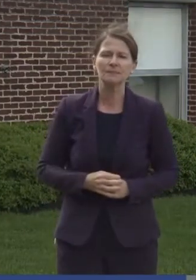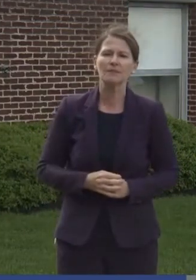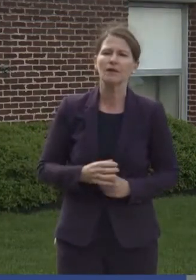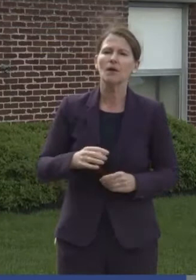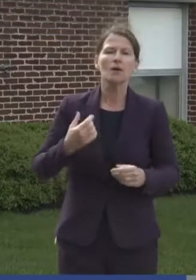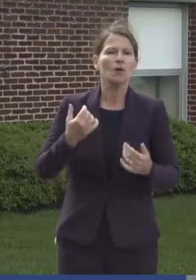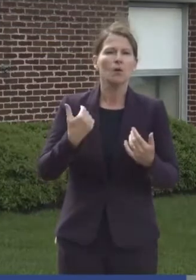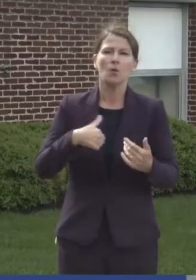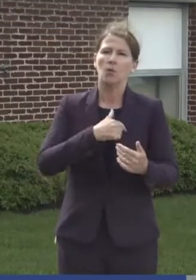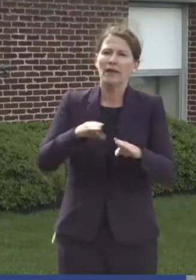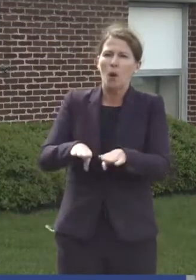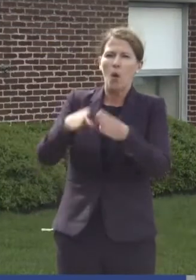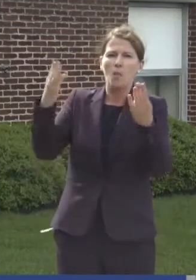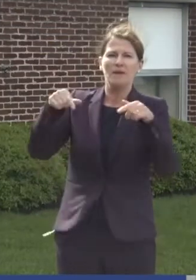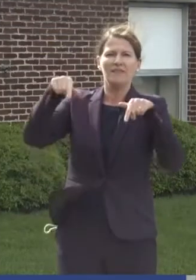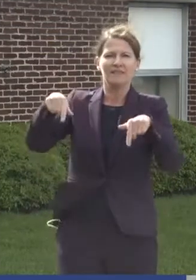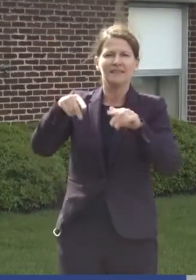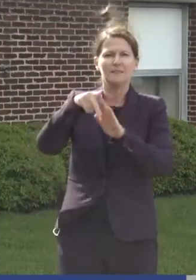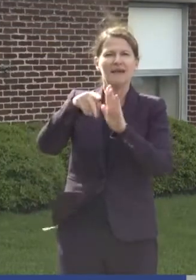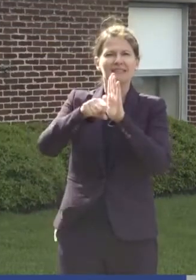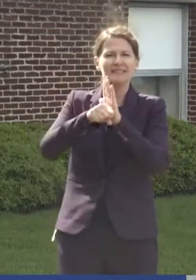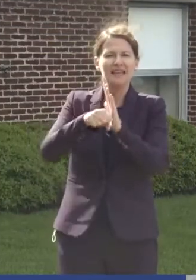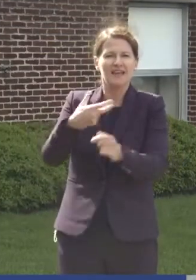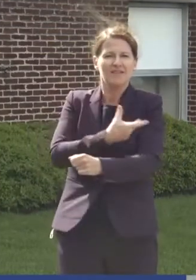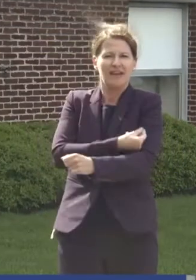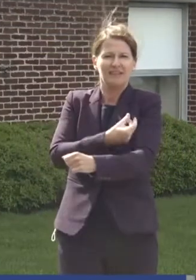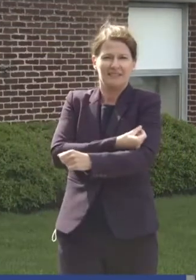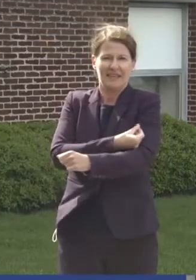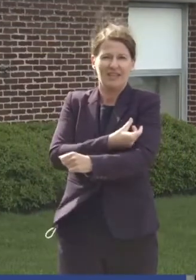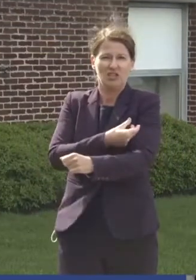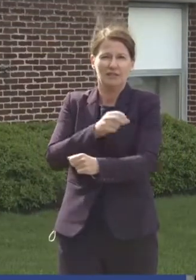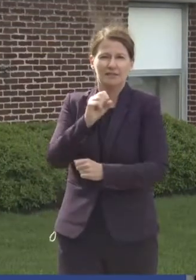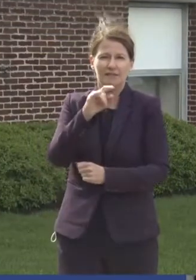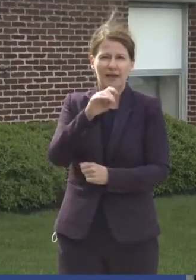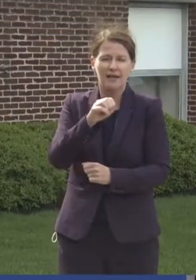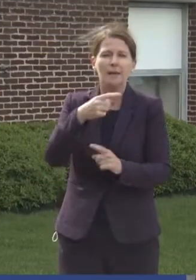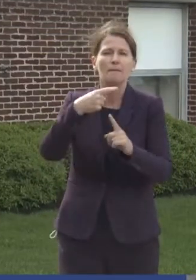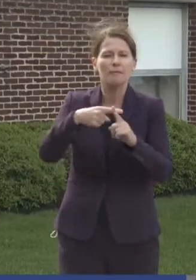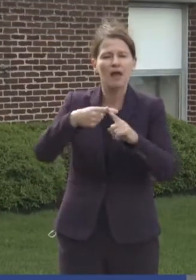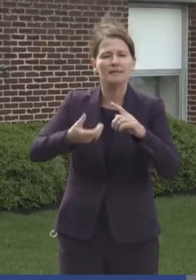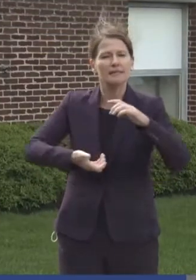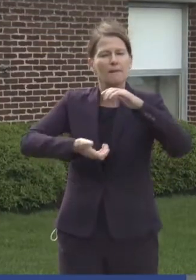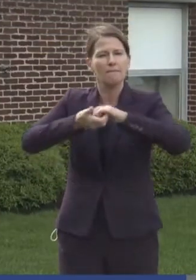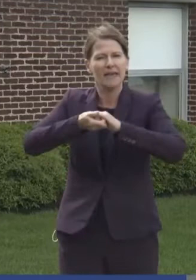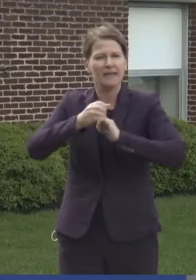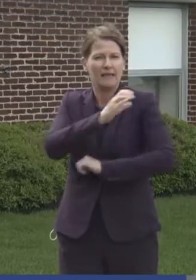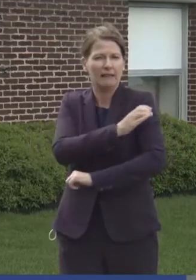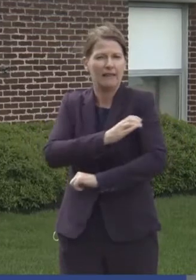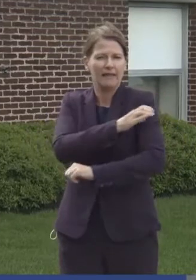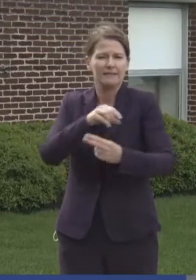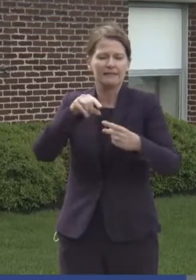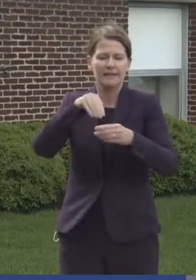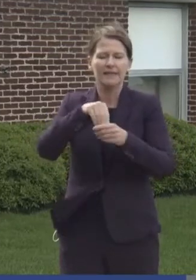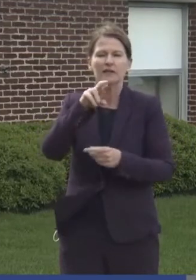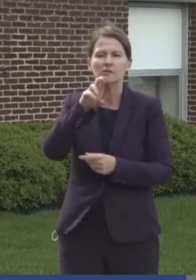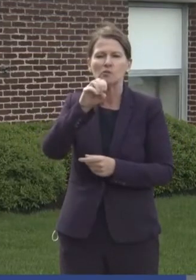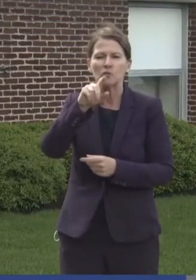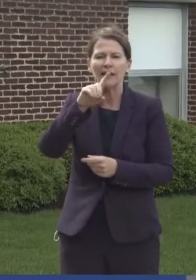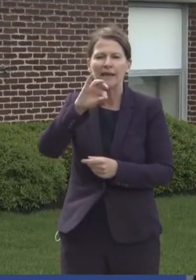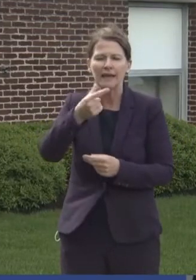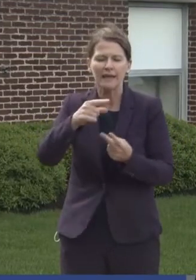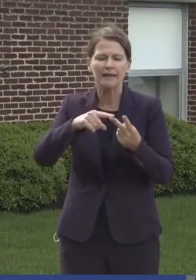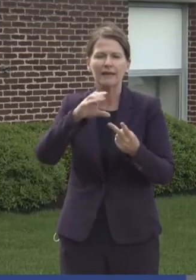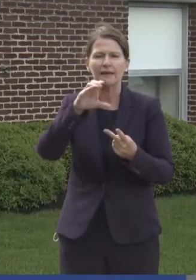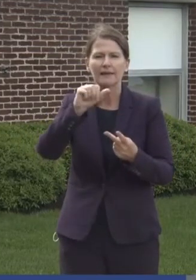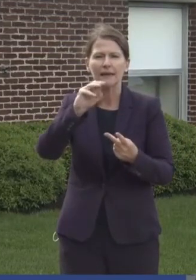We opened this Penn State Health Community vaccination site as well as companion clinics in Reading, Camp Hill and